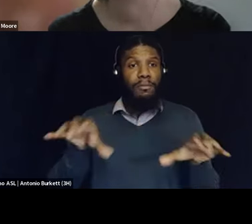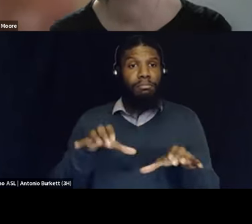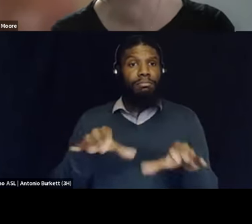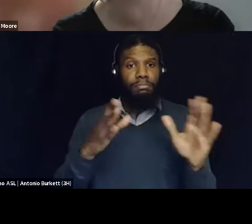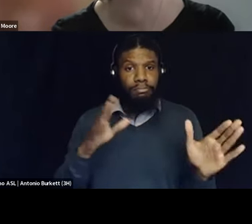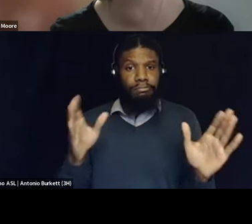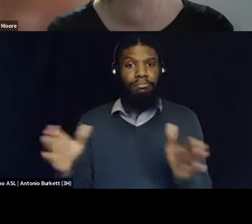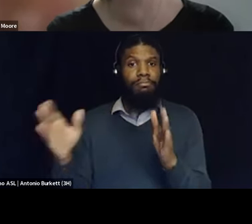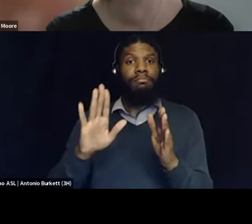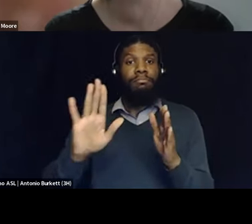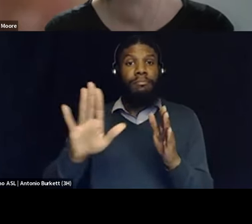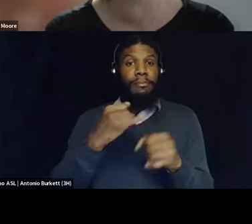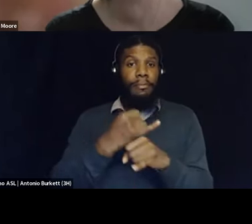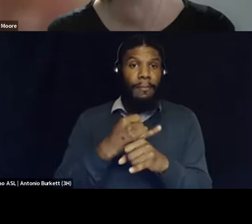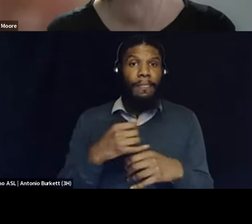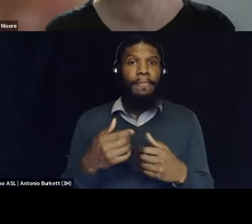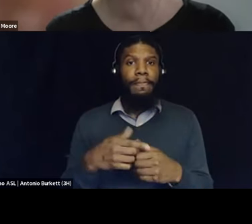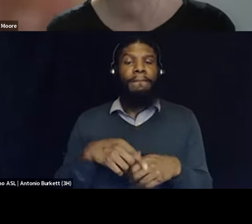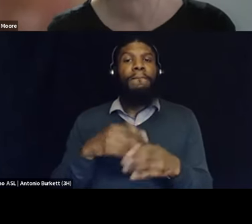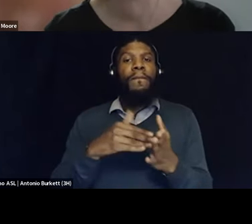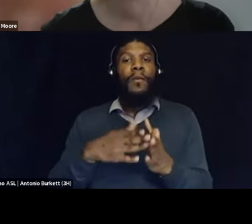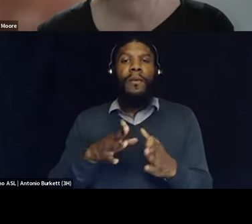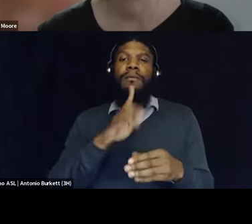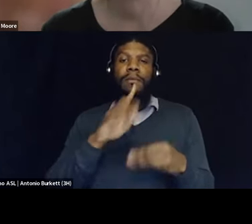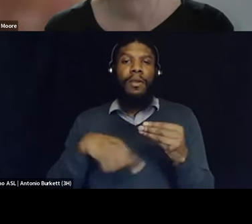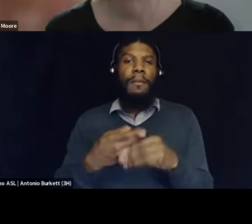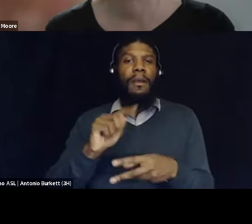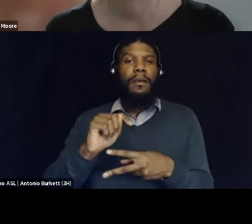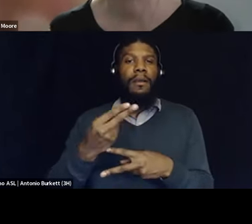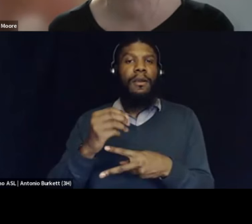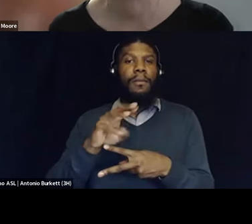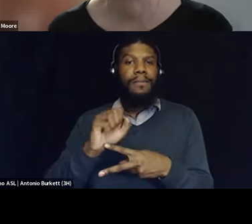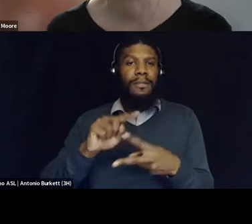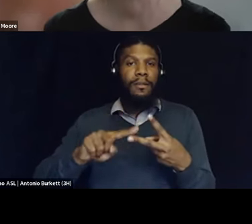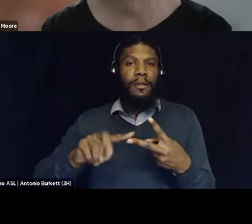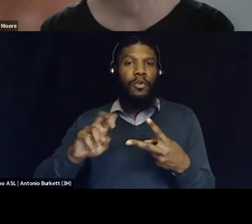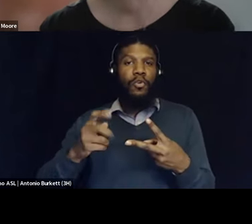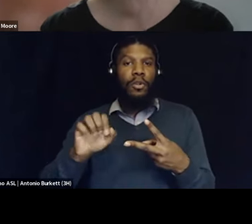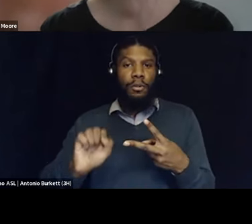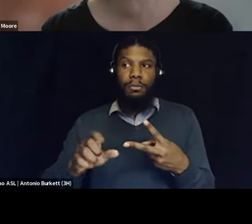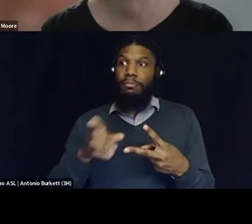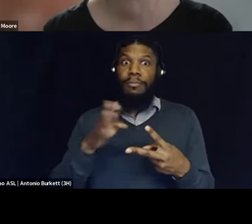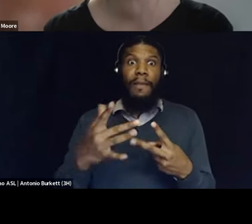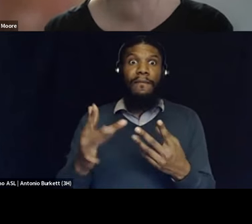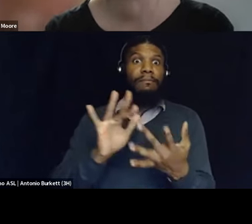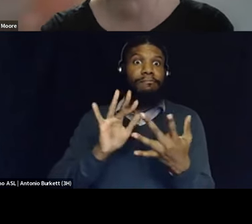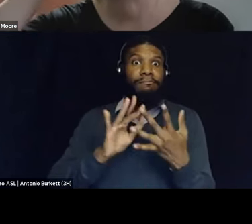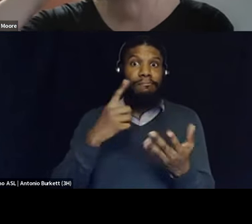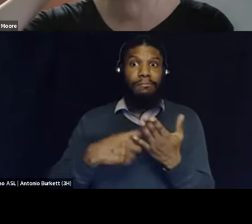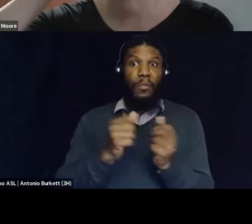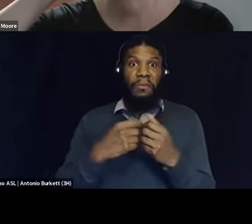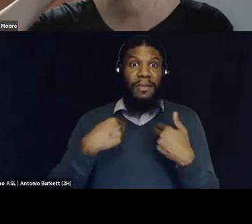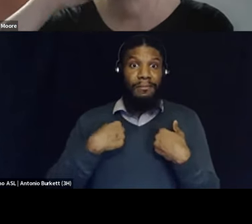companies like thompson reuters and palantir they have never reached out to talk to me ever every time there's a student group